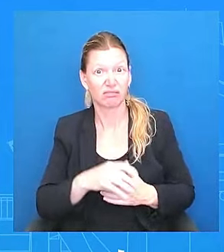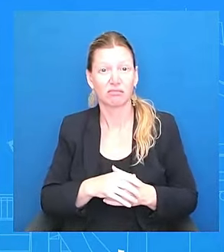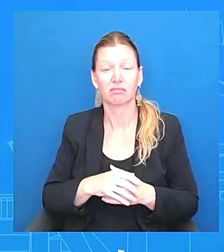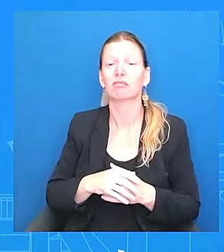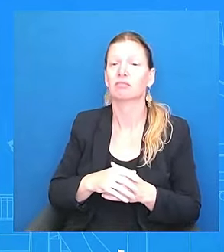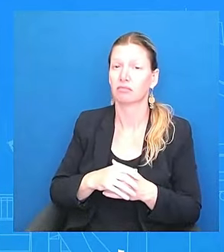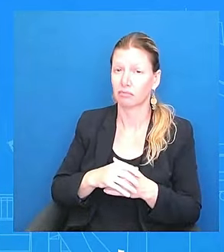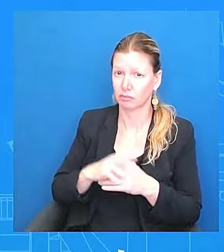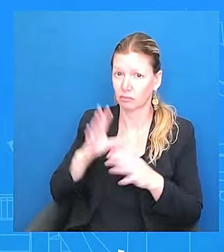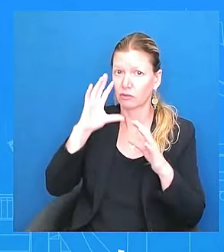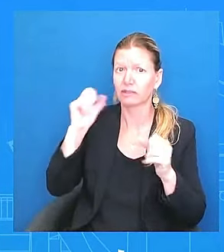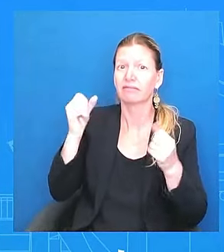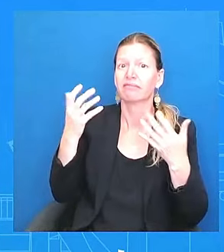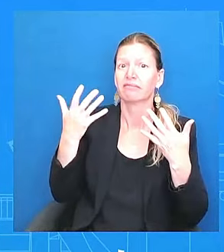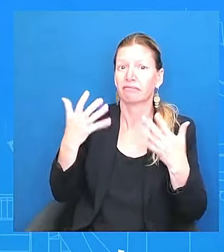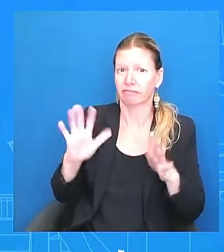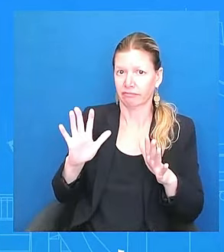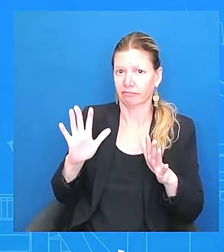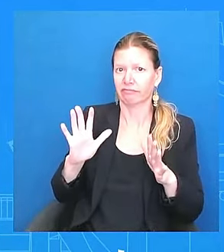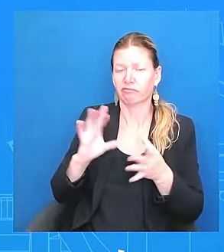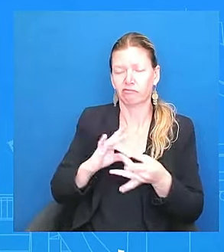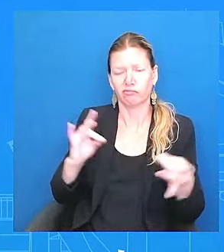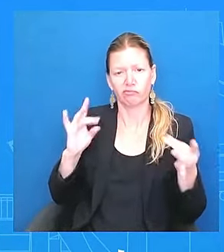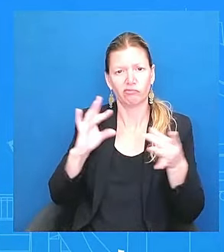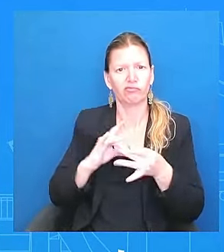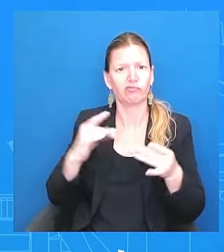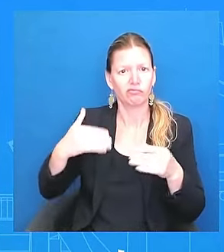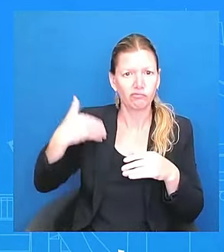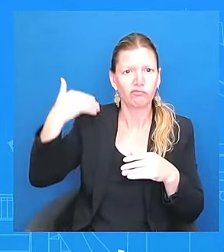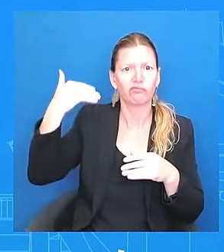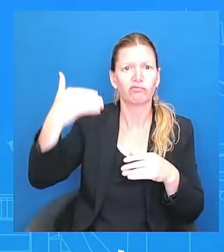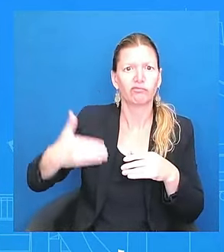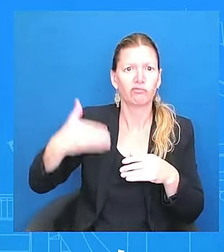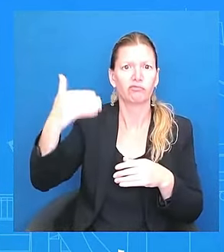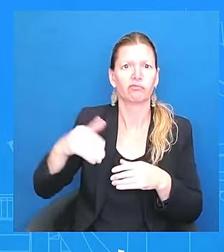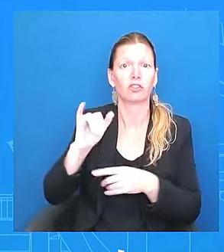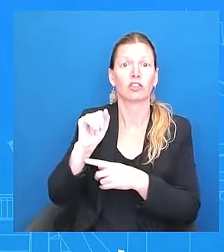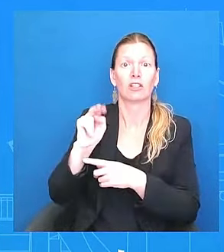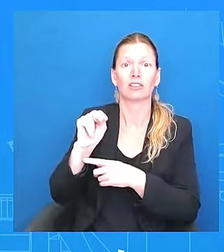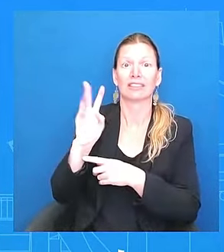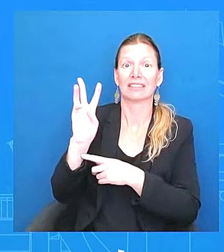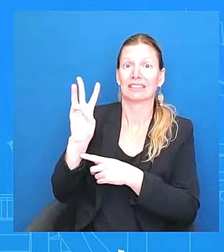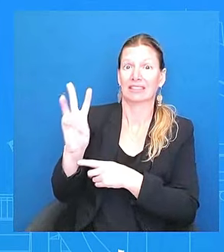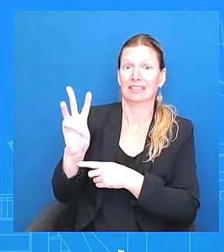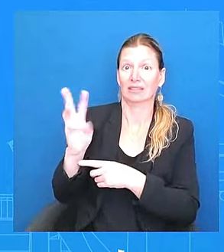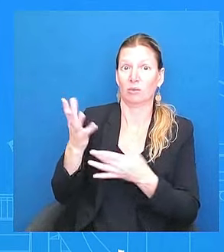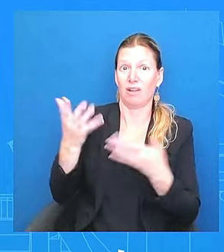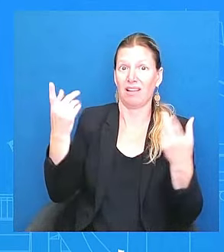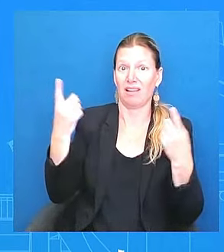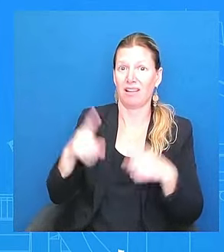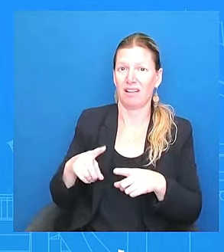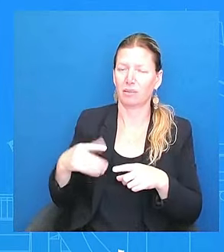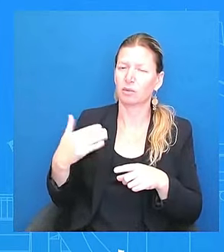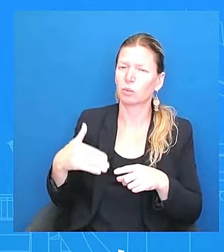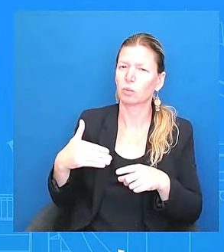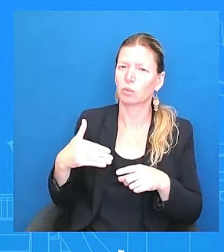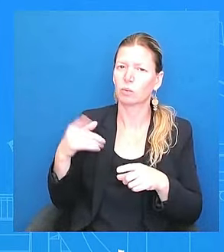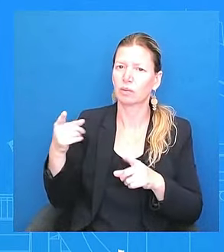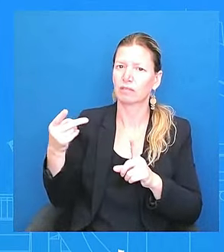happened on that day. And what you heard from the president Monday night, he wasn't supposed to speak, he came back, he saw he